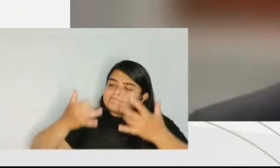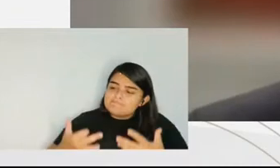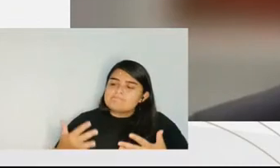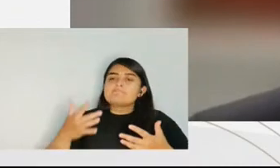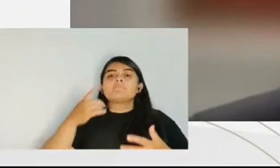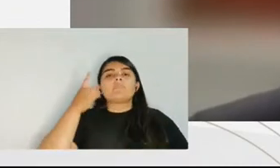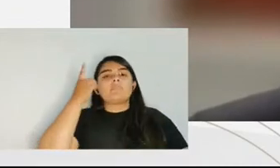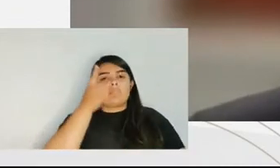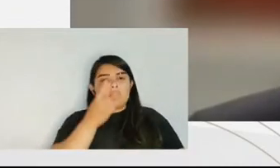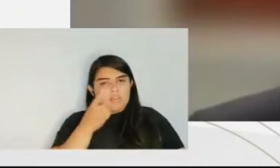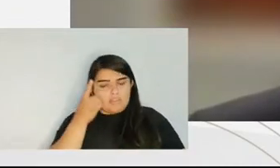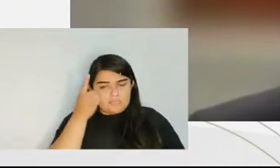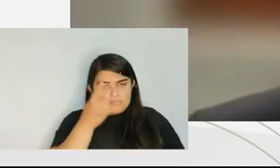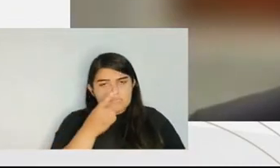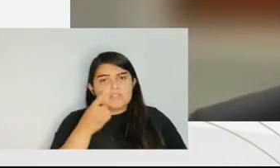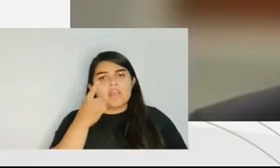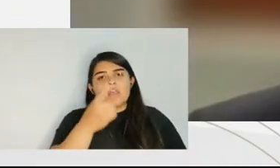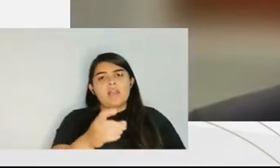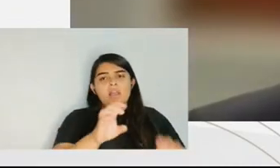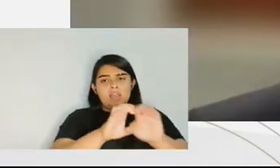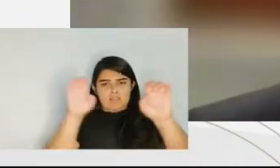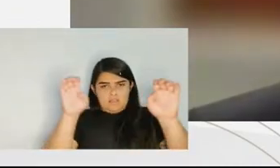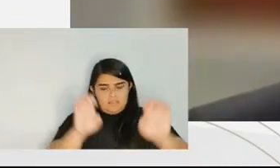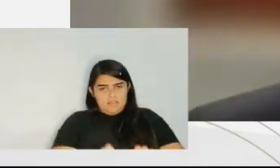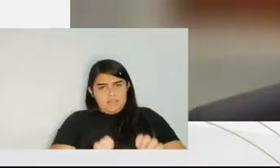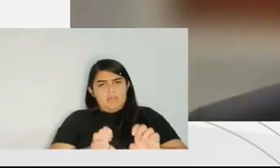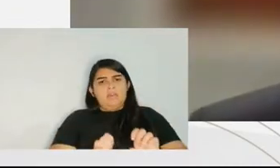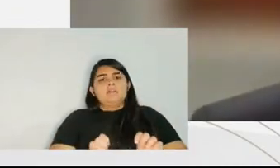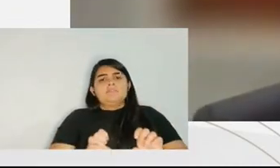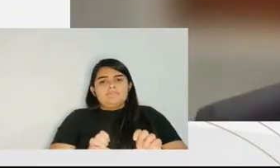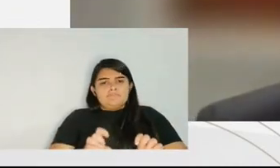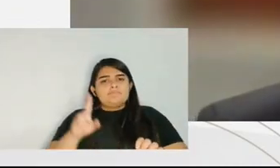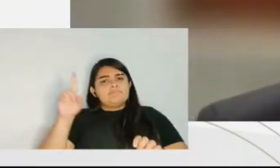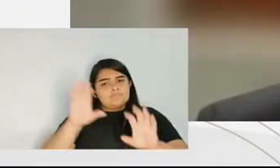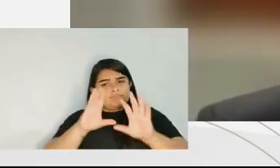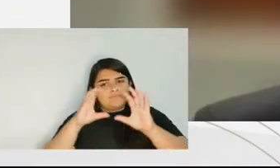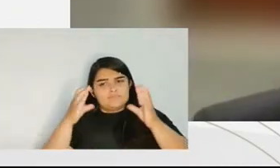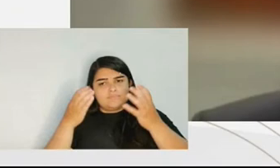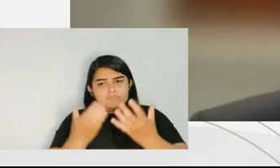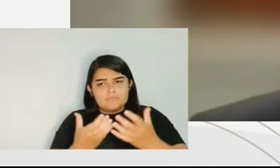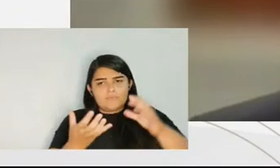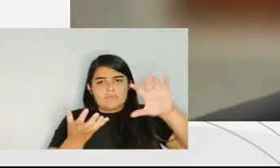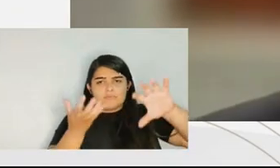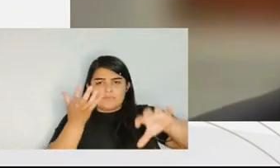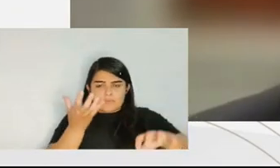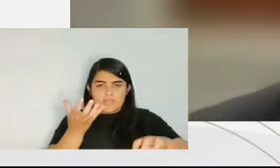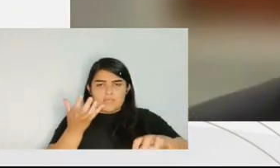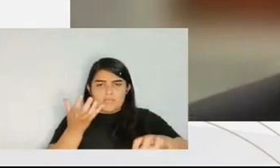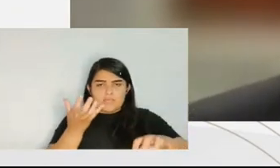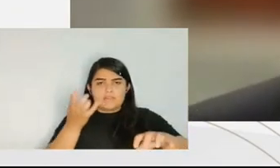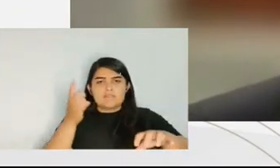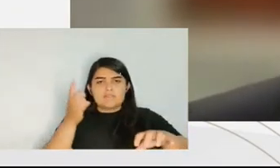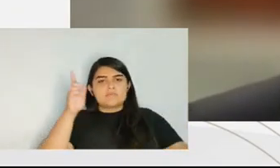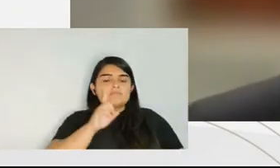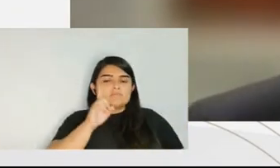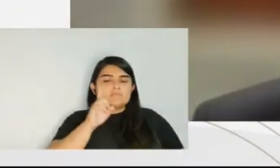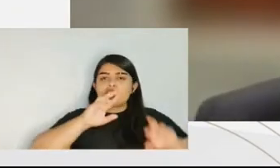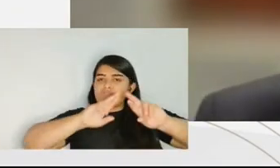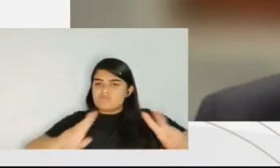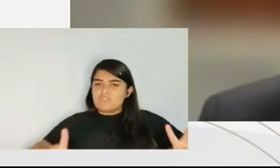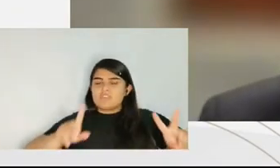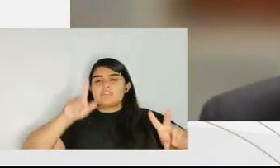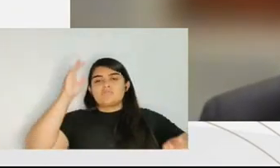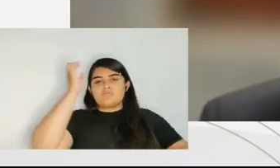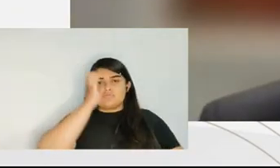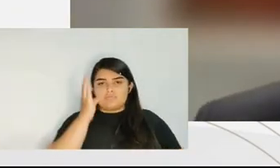something very important, which we've been trying to explain. The structure of the American process is totally